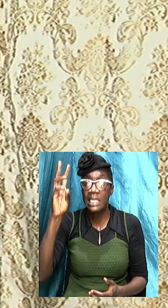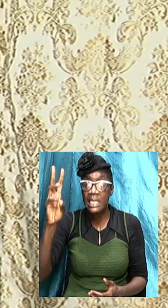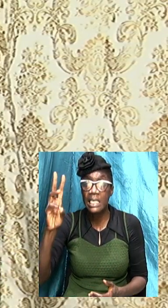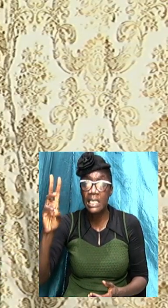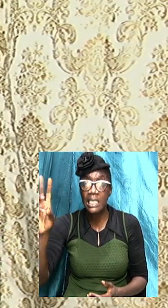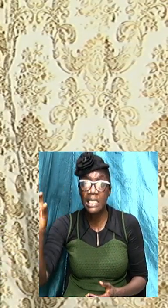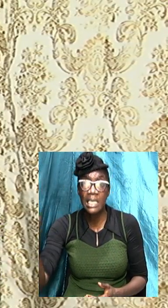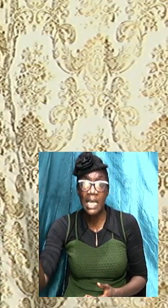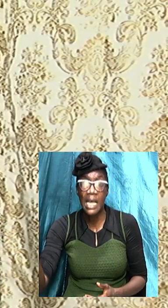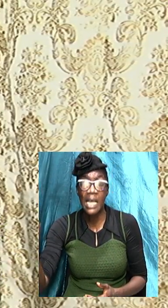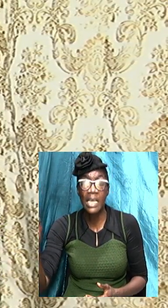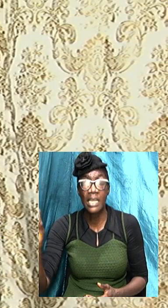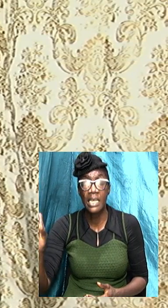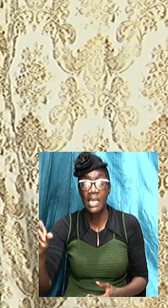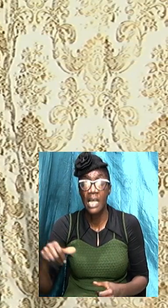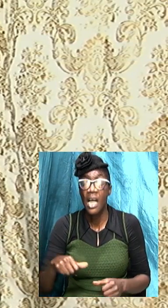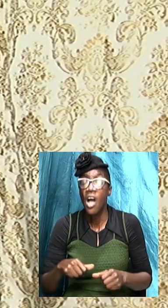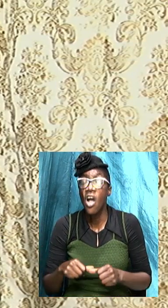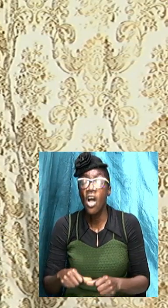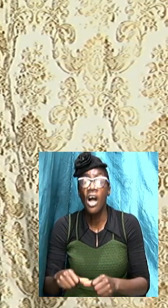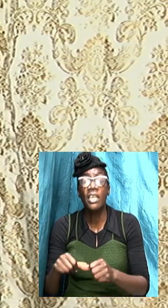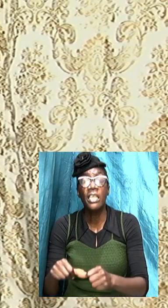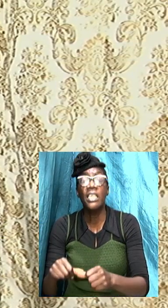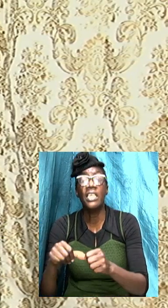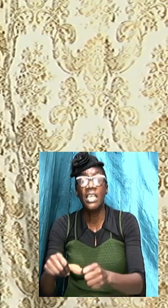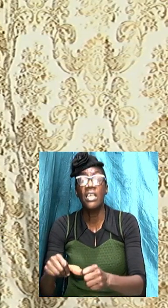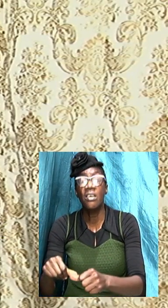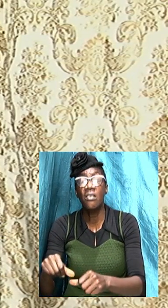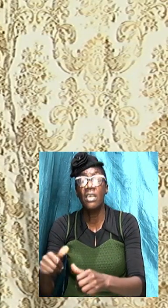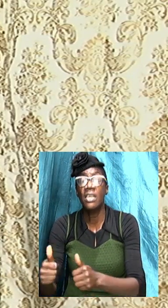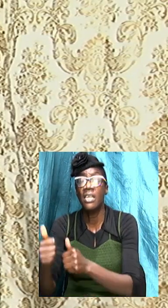continue in the apostles doctrine